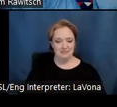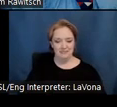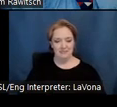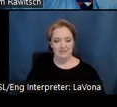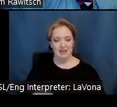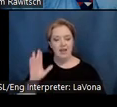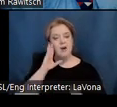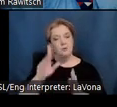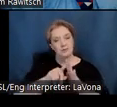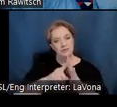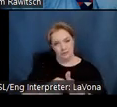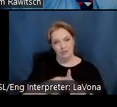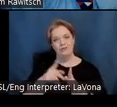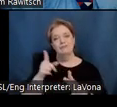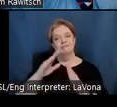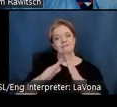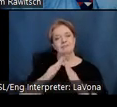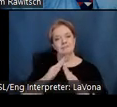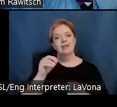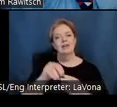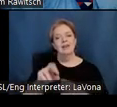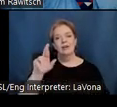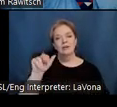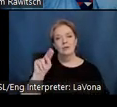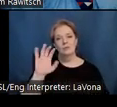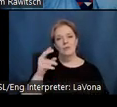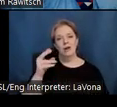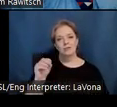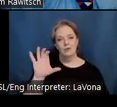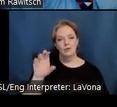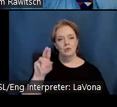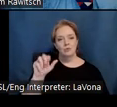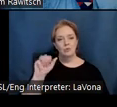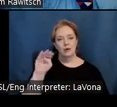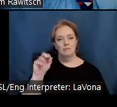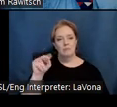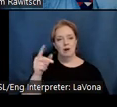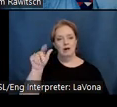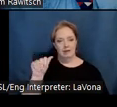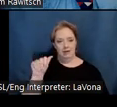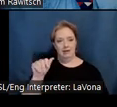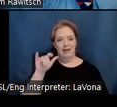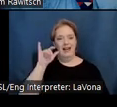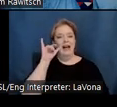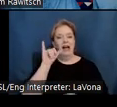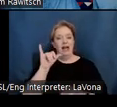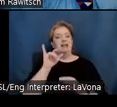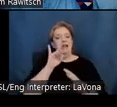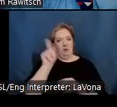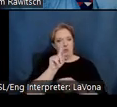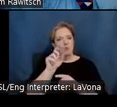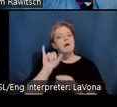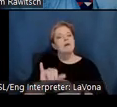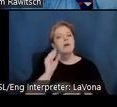Cucamonga, of which Alta Loma, the official locale of the Sam and Alfreda Malouf site, is a park.